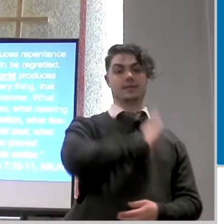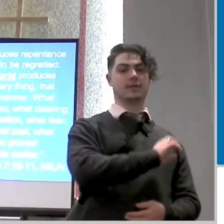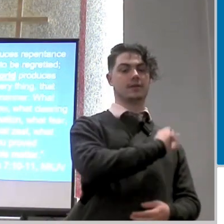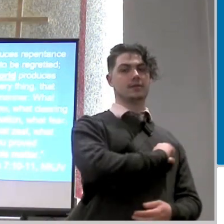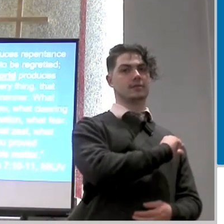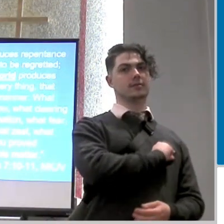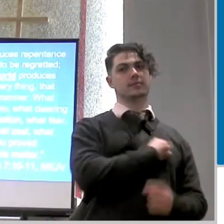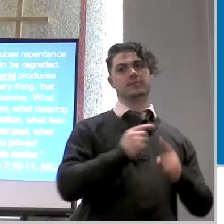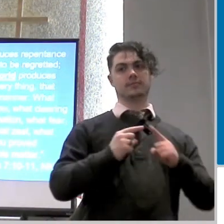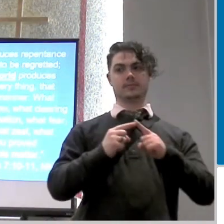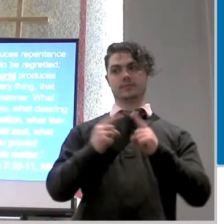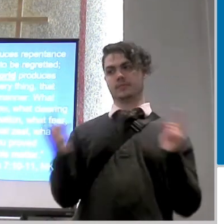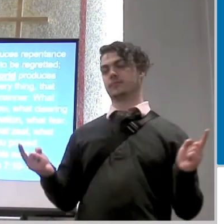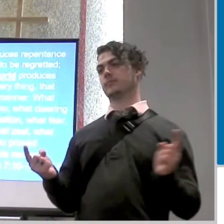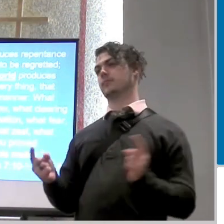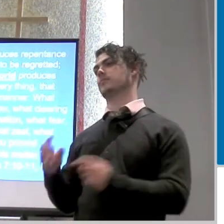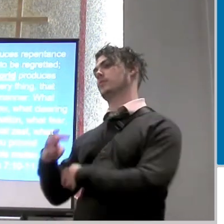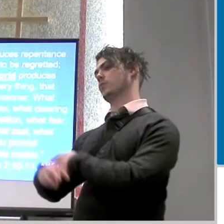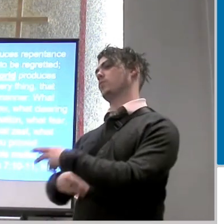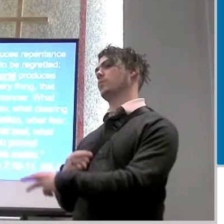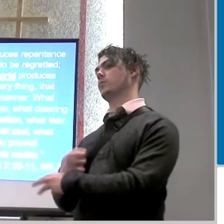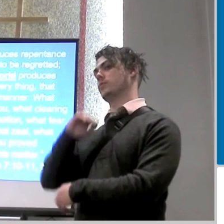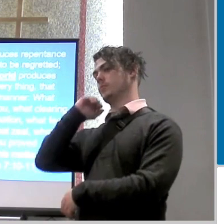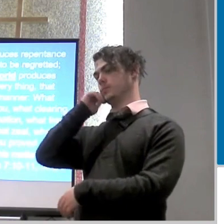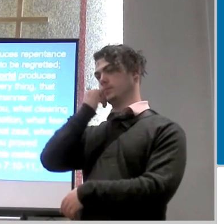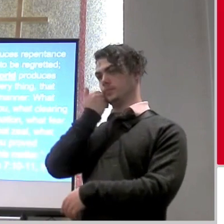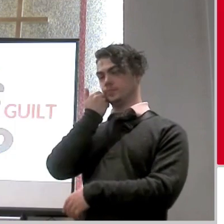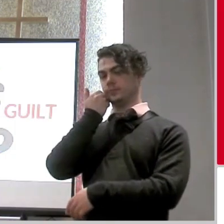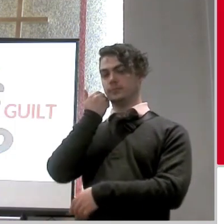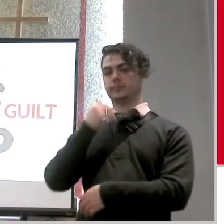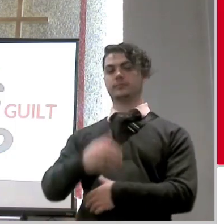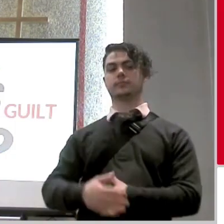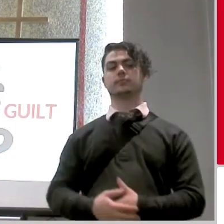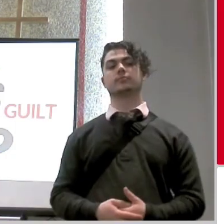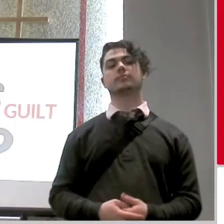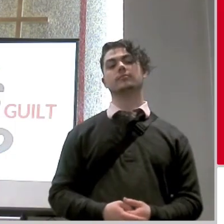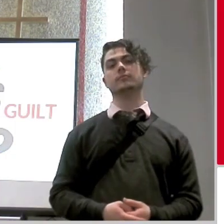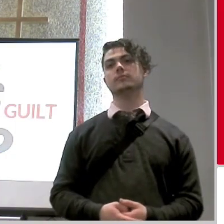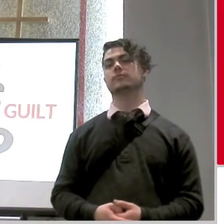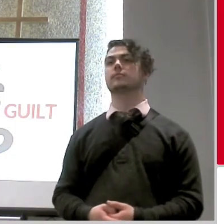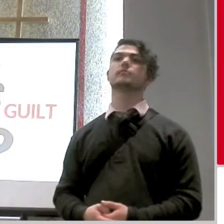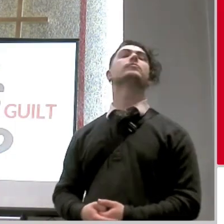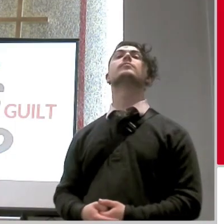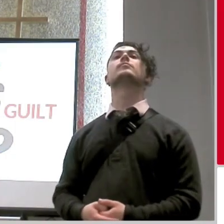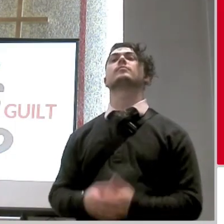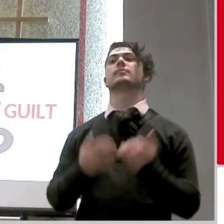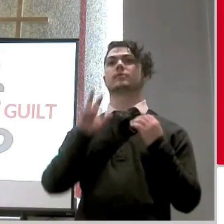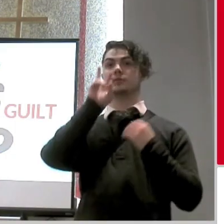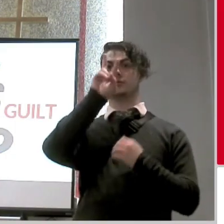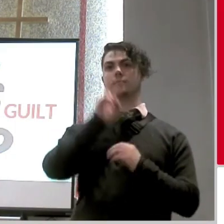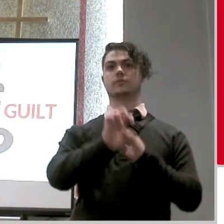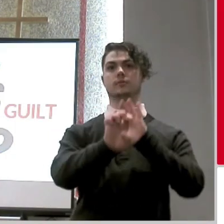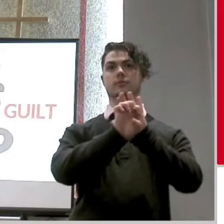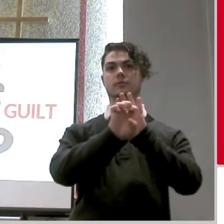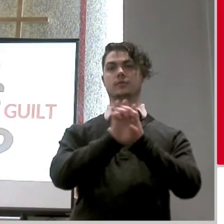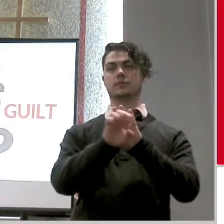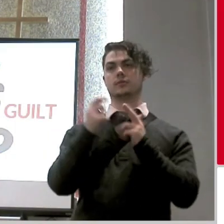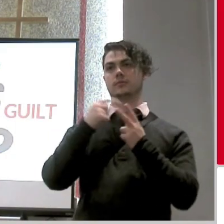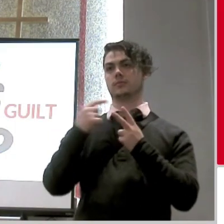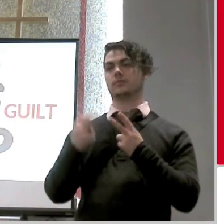worldly sorrow shame and right now what we're going to do is we're going to look at two examples two character